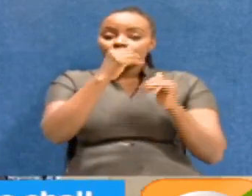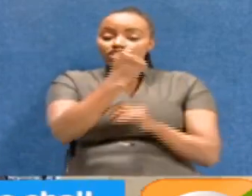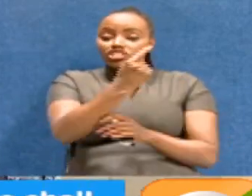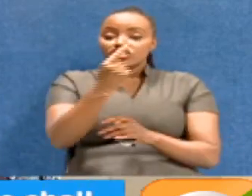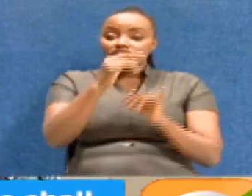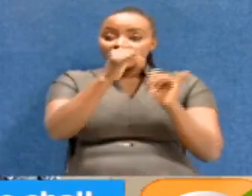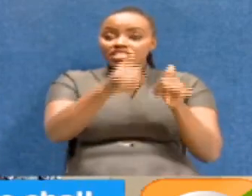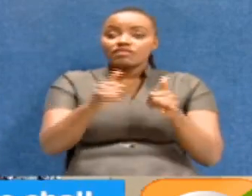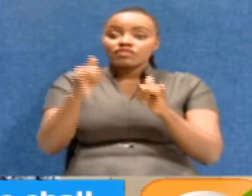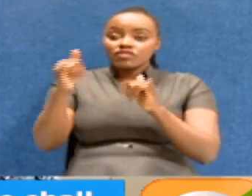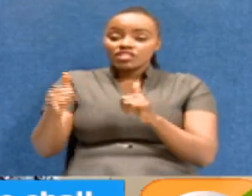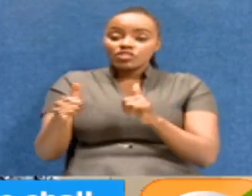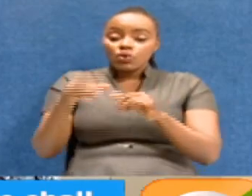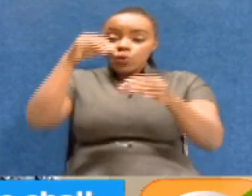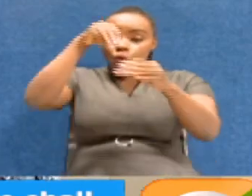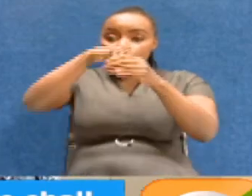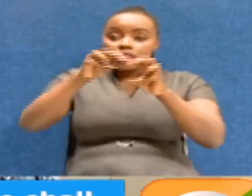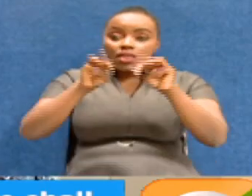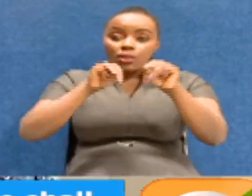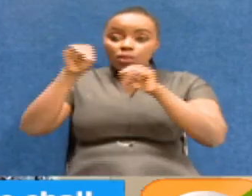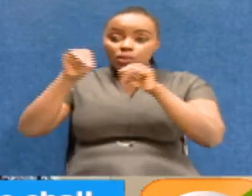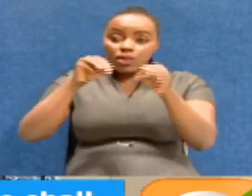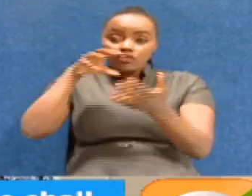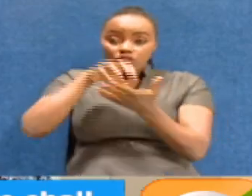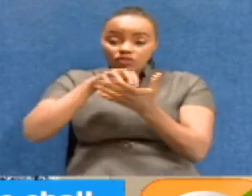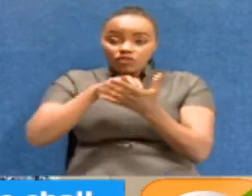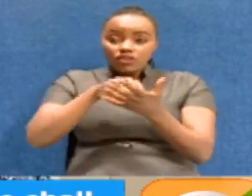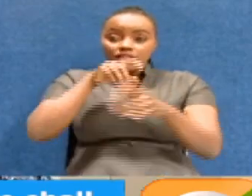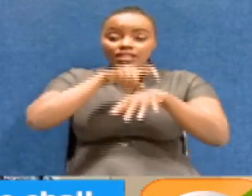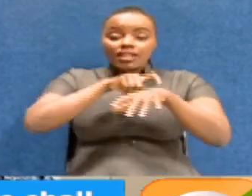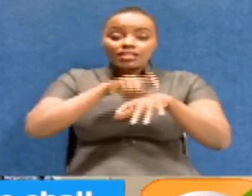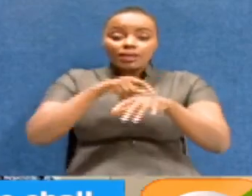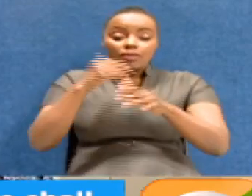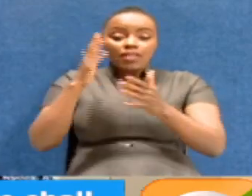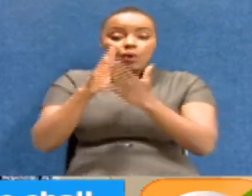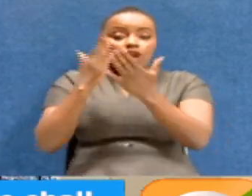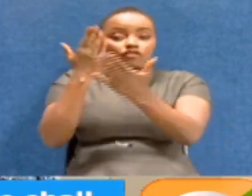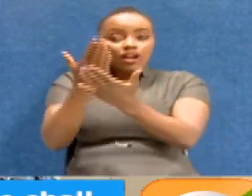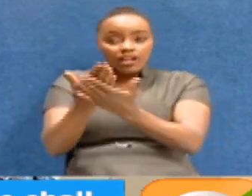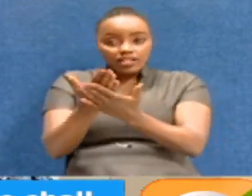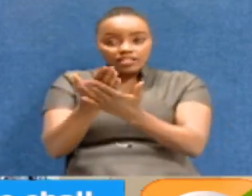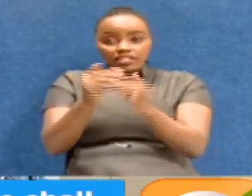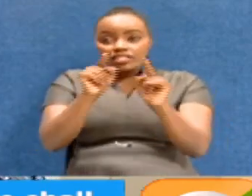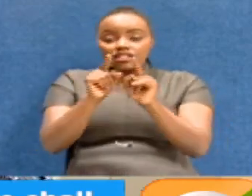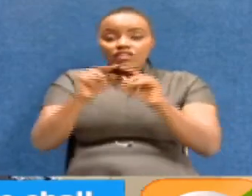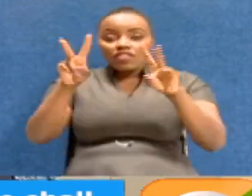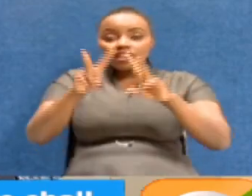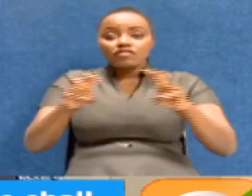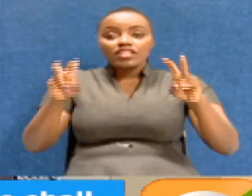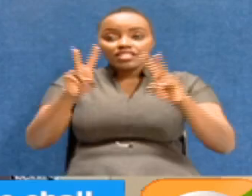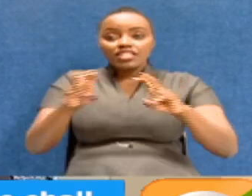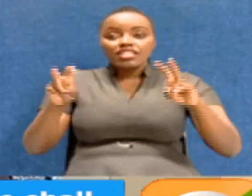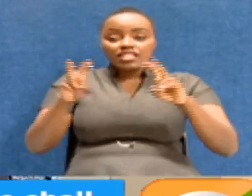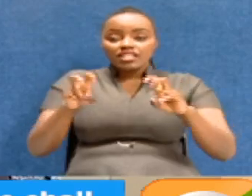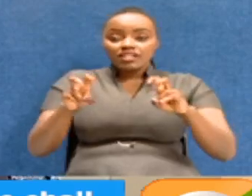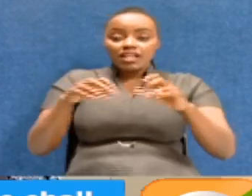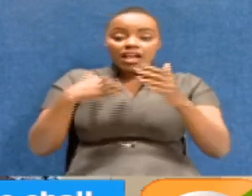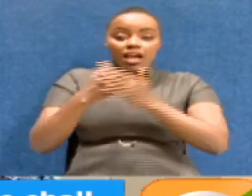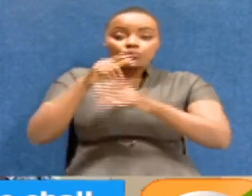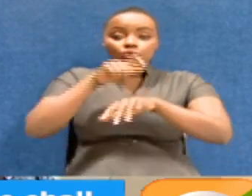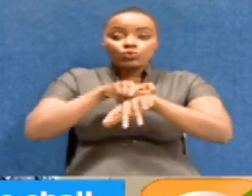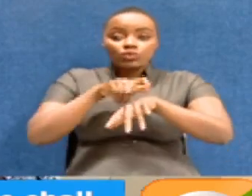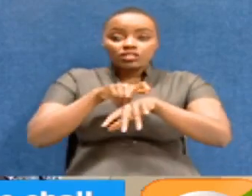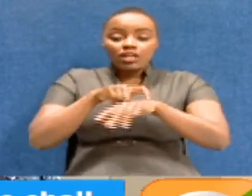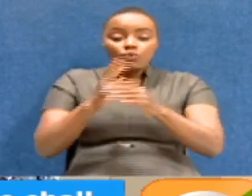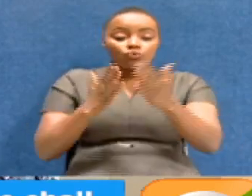that management of cases from the time they are filed, from the time of investigations, to the time we